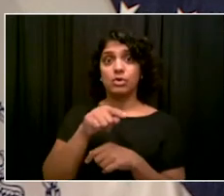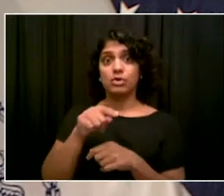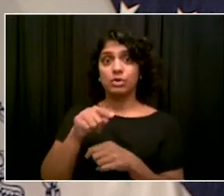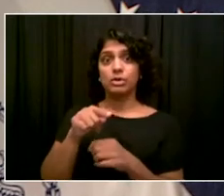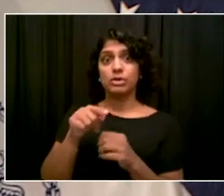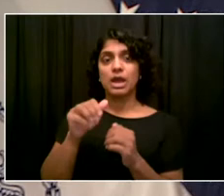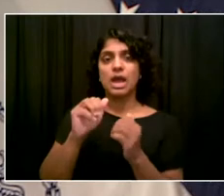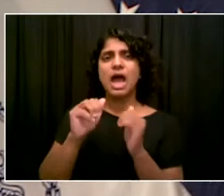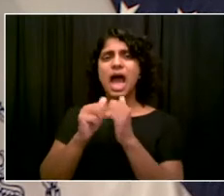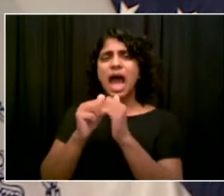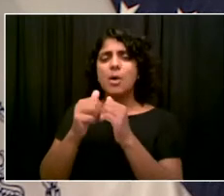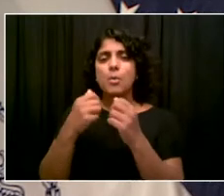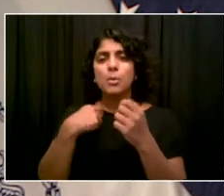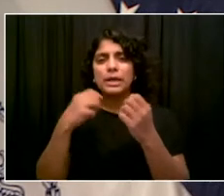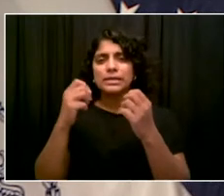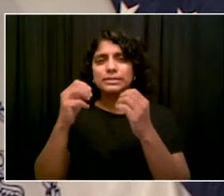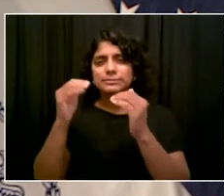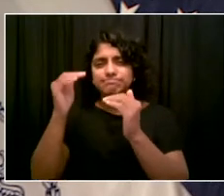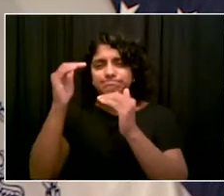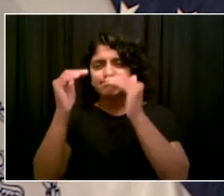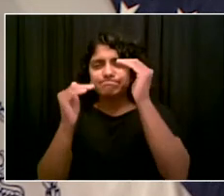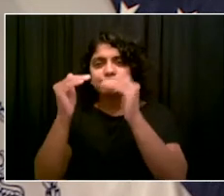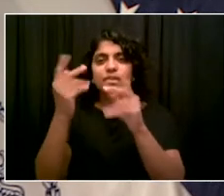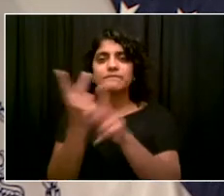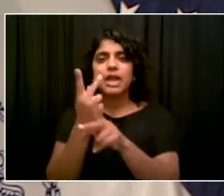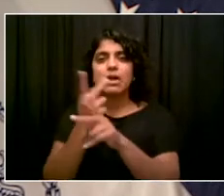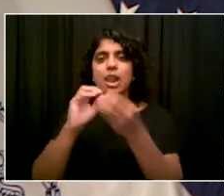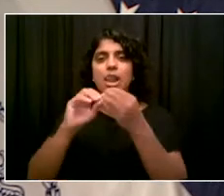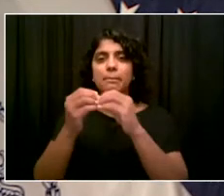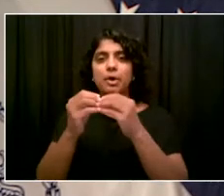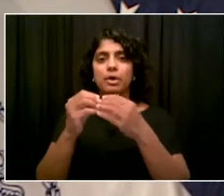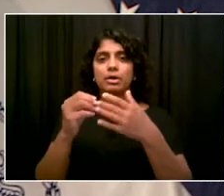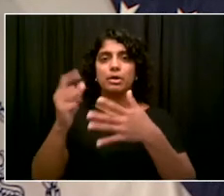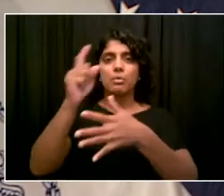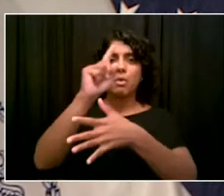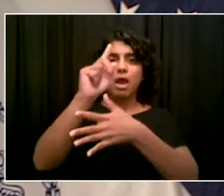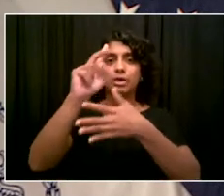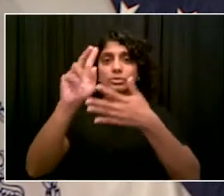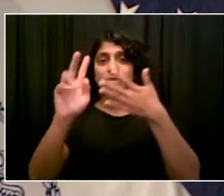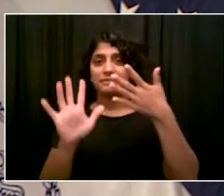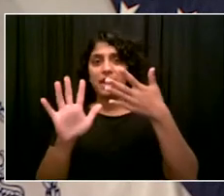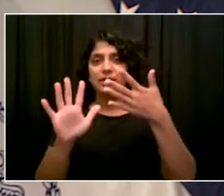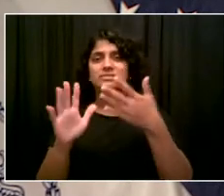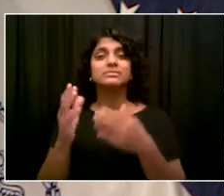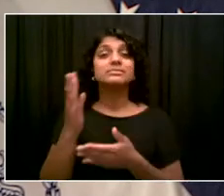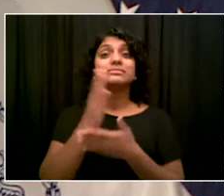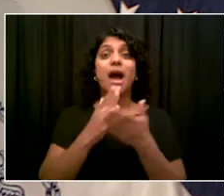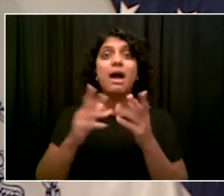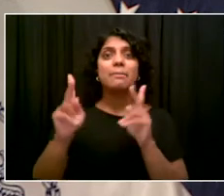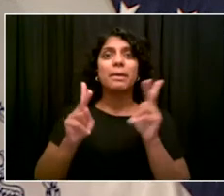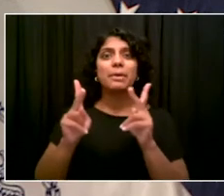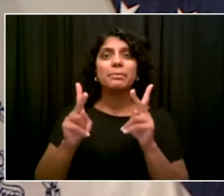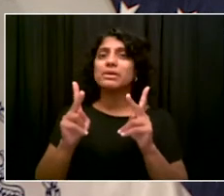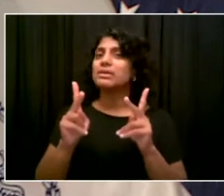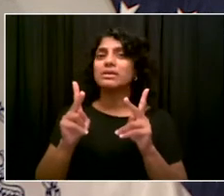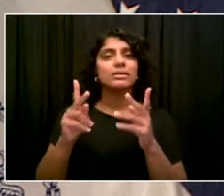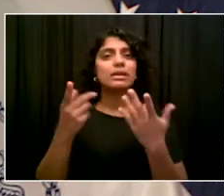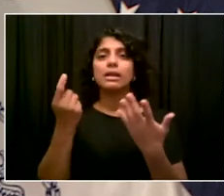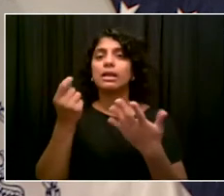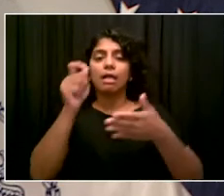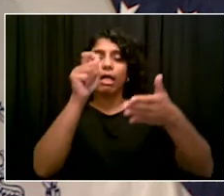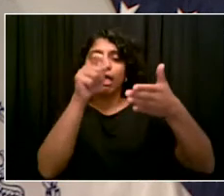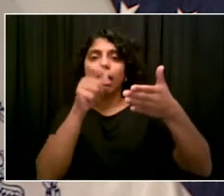everyone maximizing the power of the ballot. We don't have that analysis yet, Emma. If it turns out, conversely, that we see a real